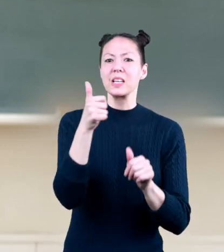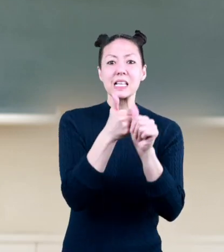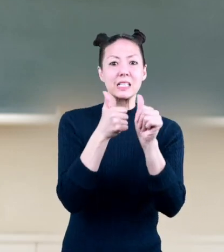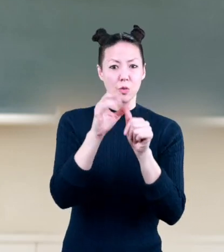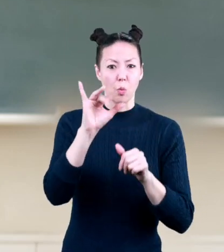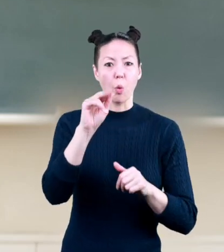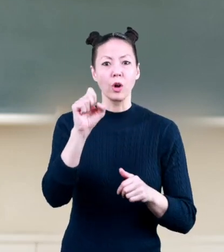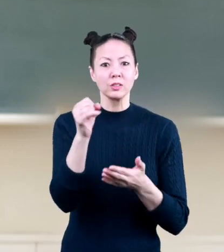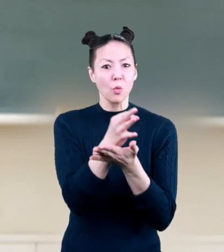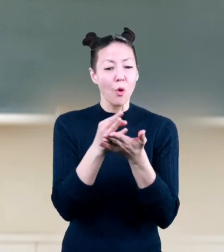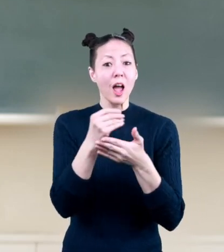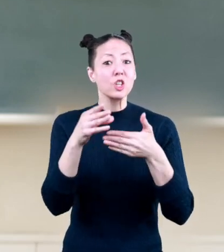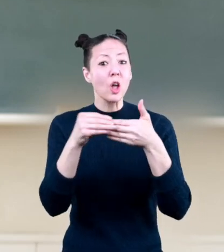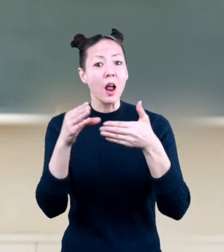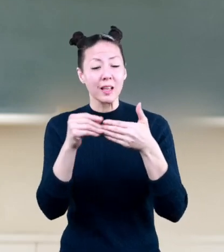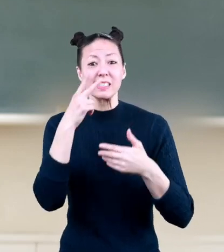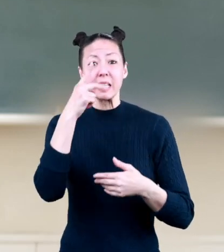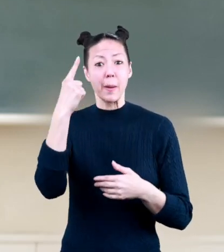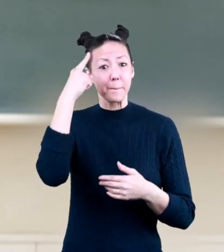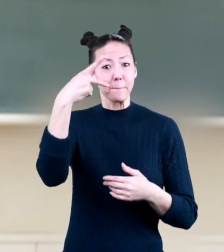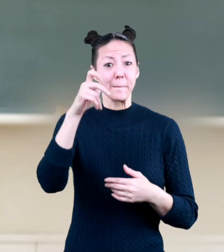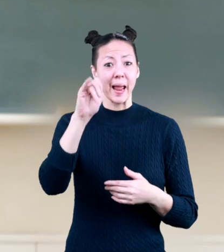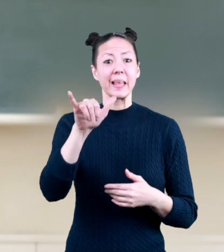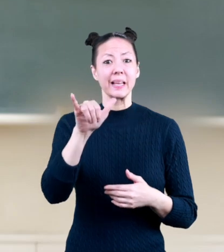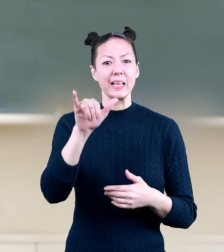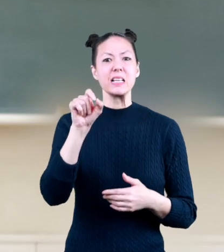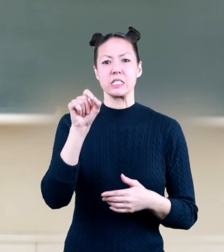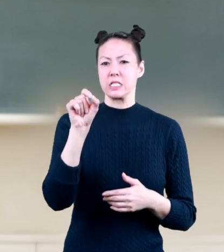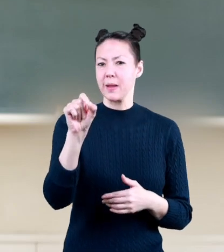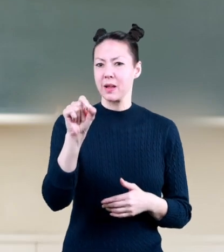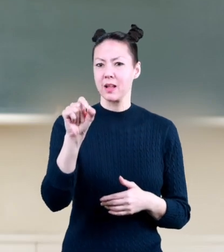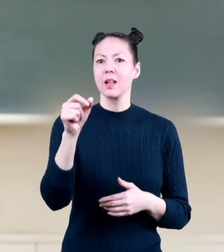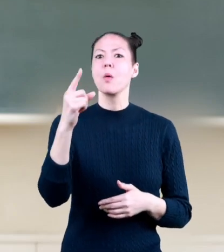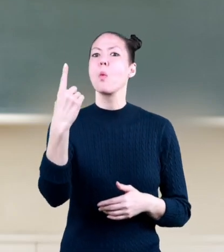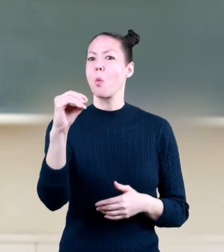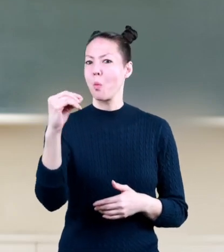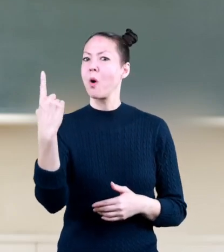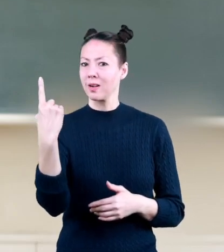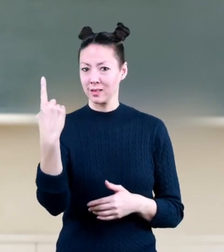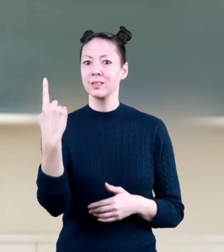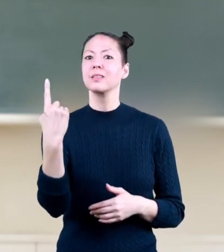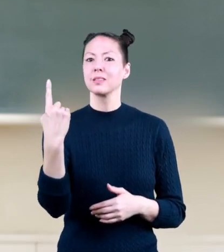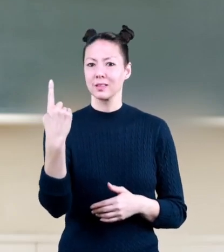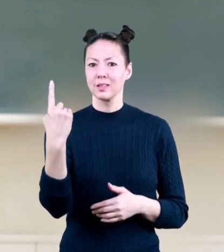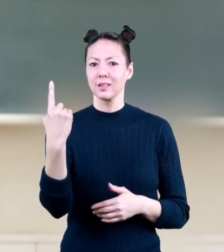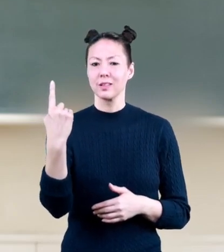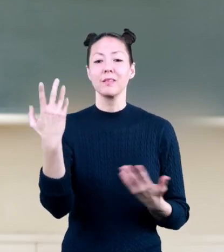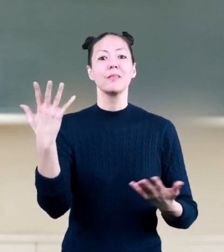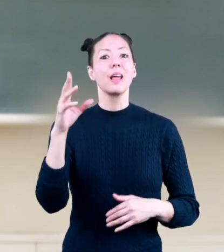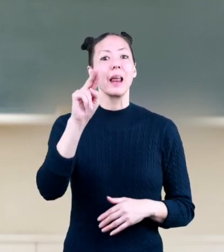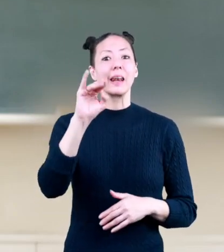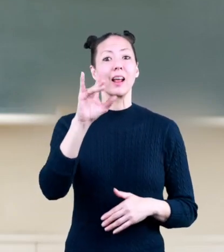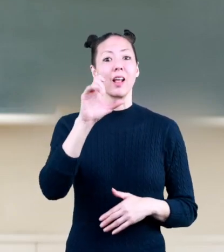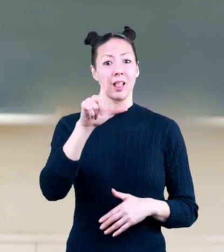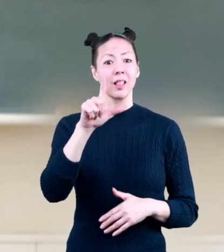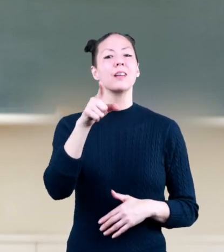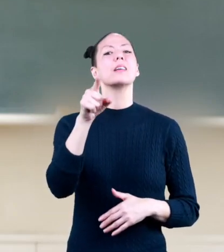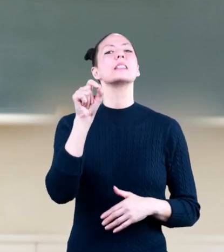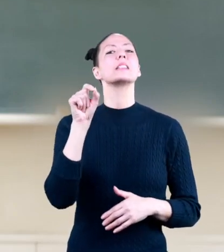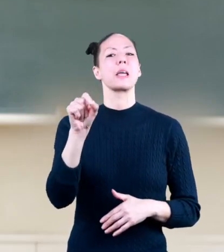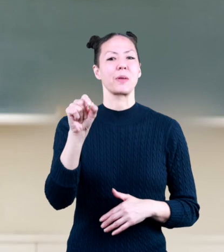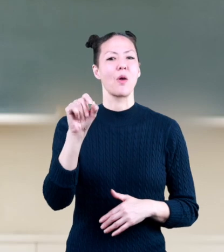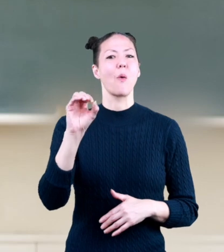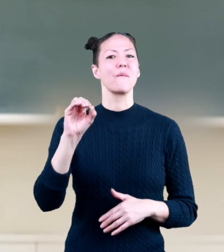decimal for each coin and dollar amount here is a penny the decimal amount is 0.01 here's a nickel